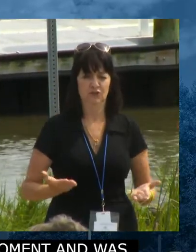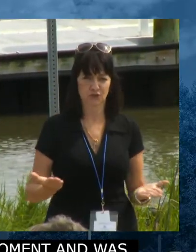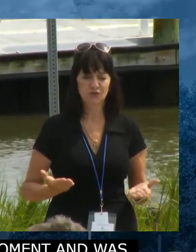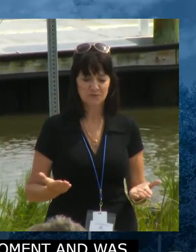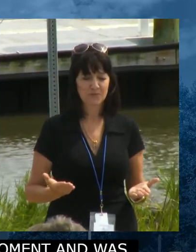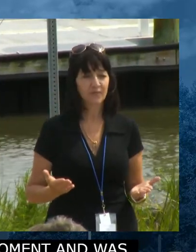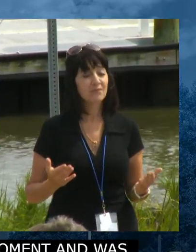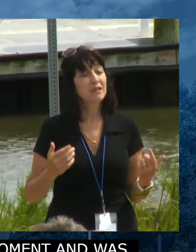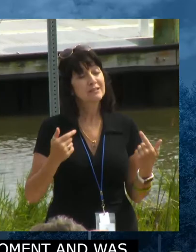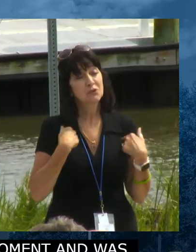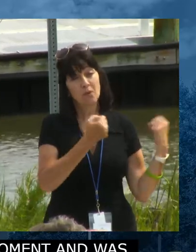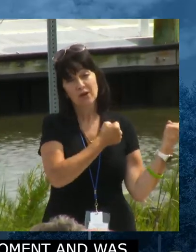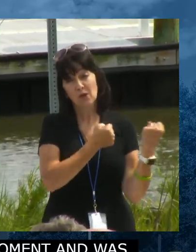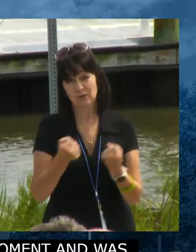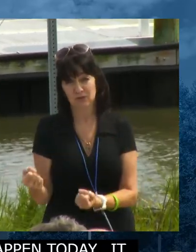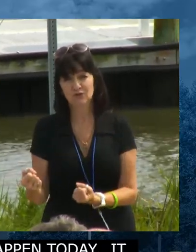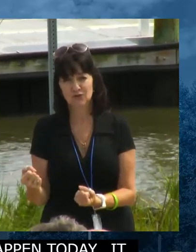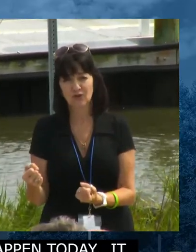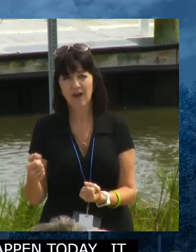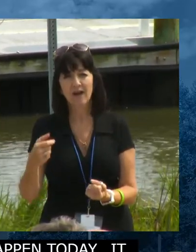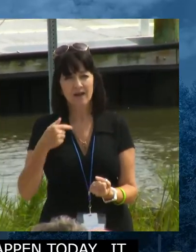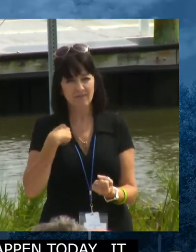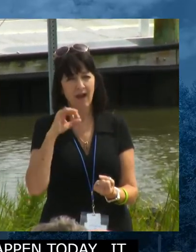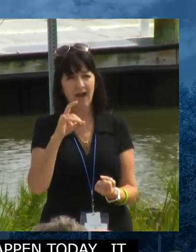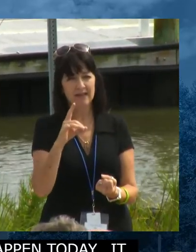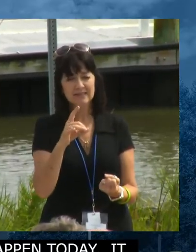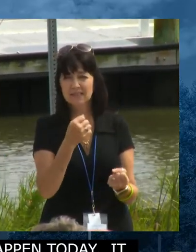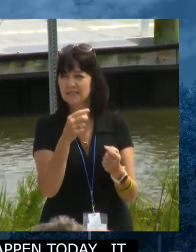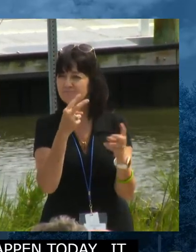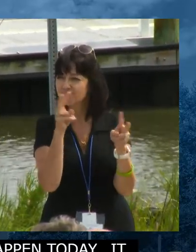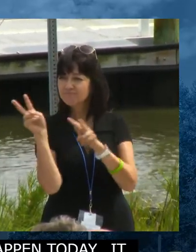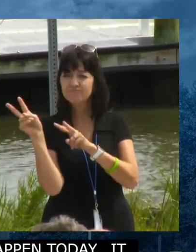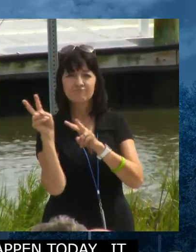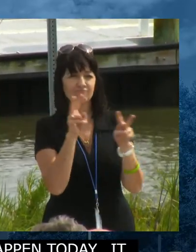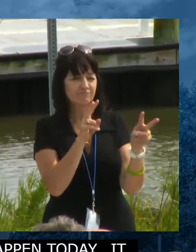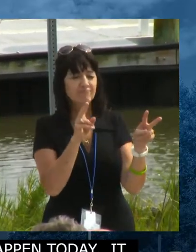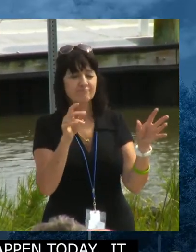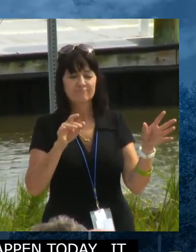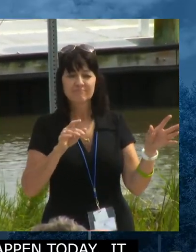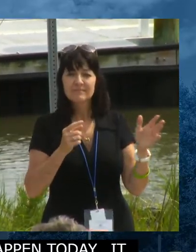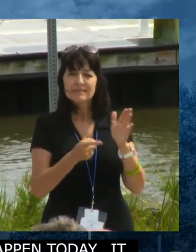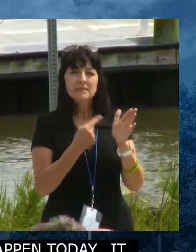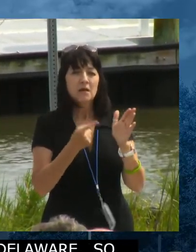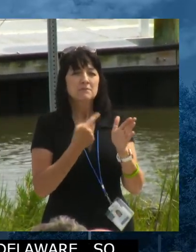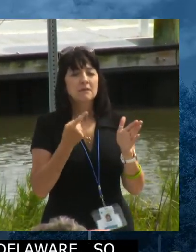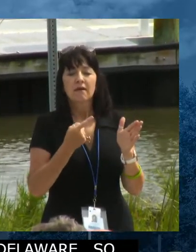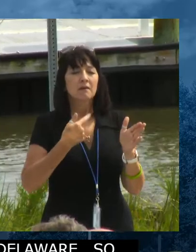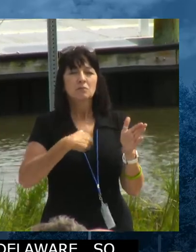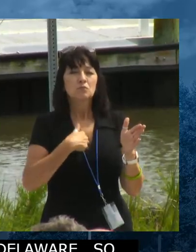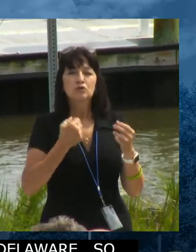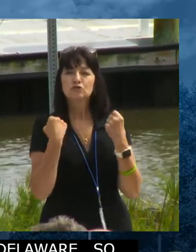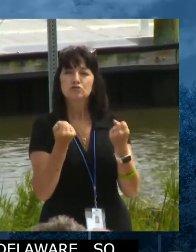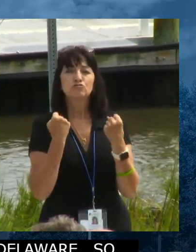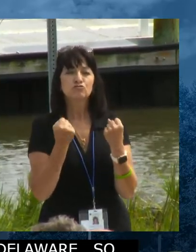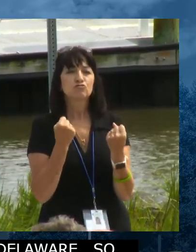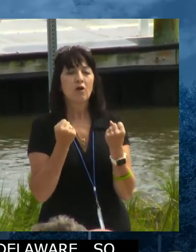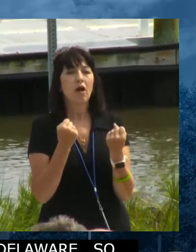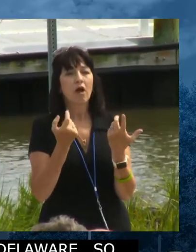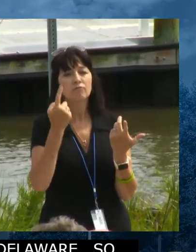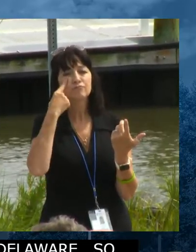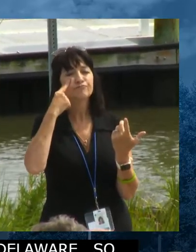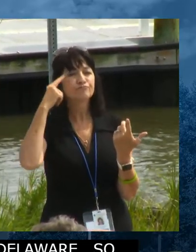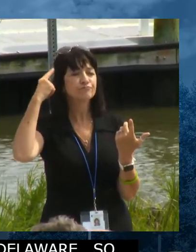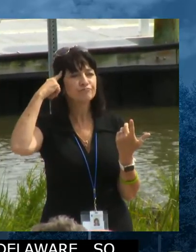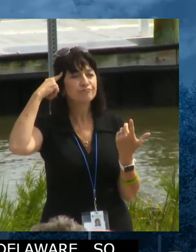driving down here today, I took in everything around me as I was driving. Sometimes when we drive, we just kind of look off to the side. We're like on our